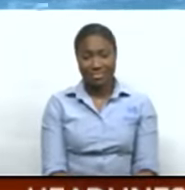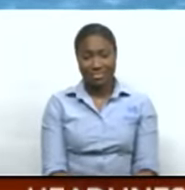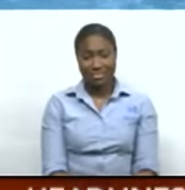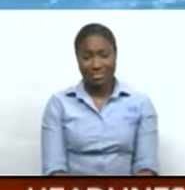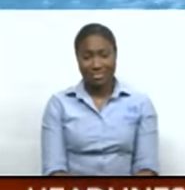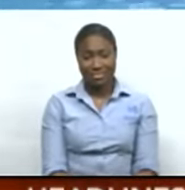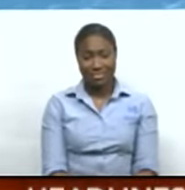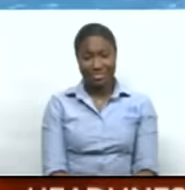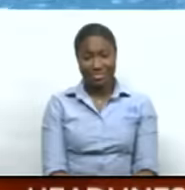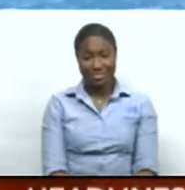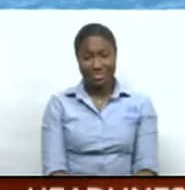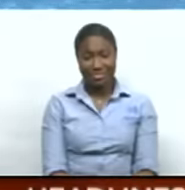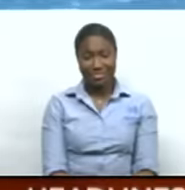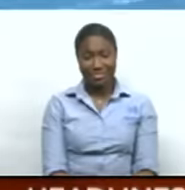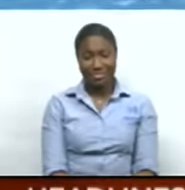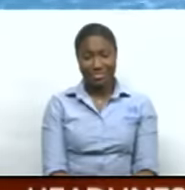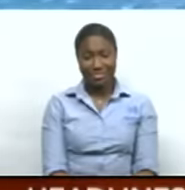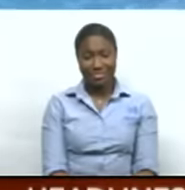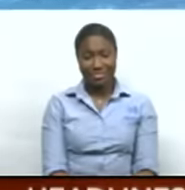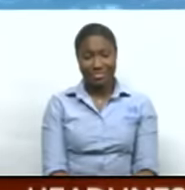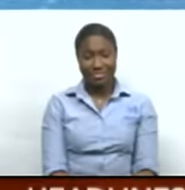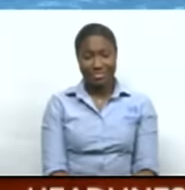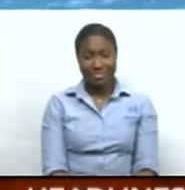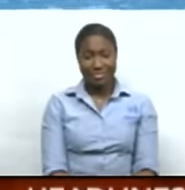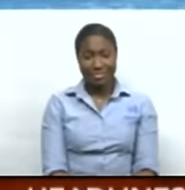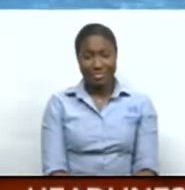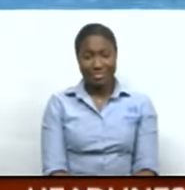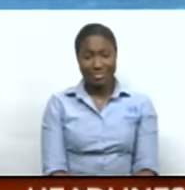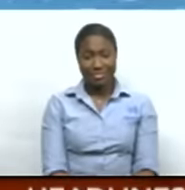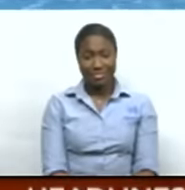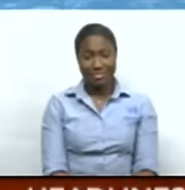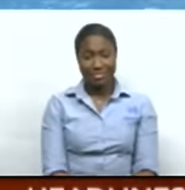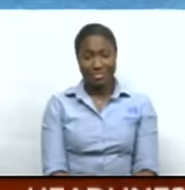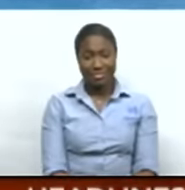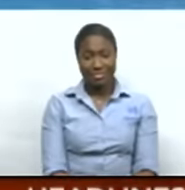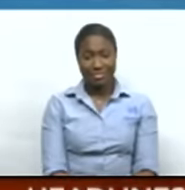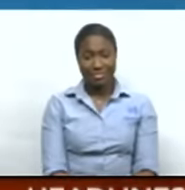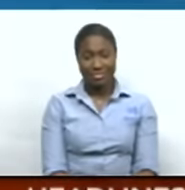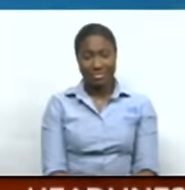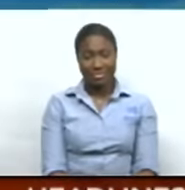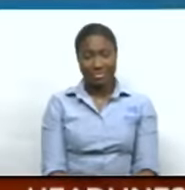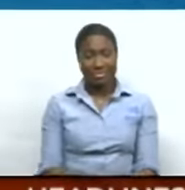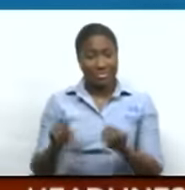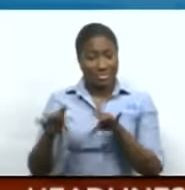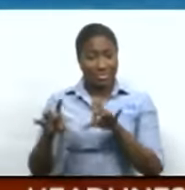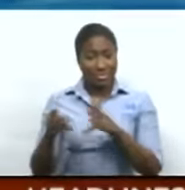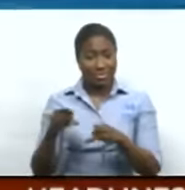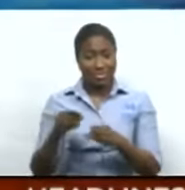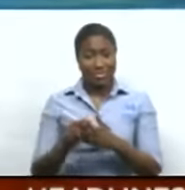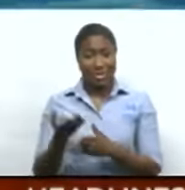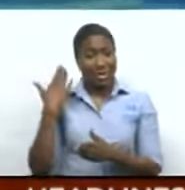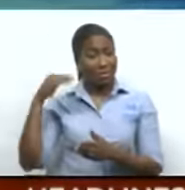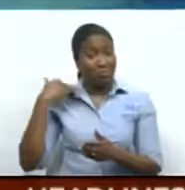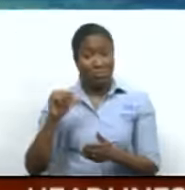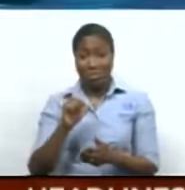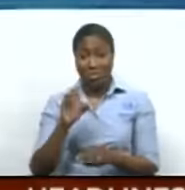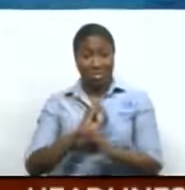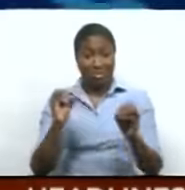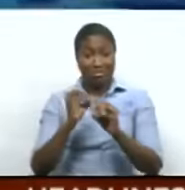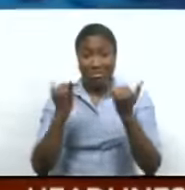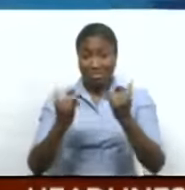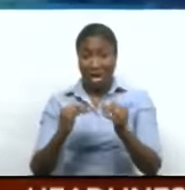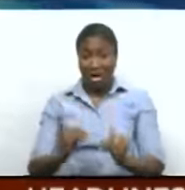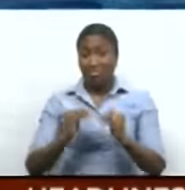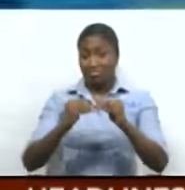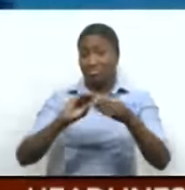through in a swim-off this morning. Isaac Cooper very nearly wasn't in this final at all. Gets